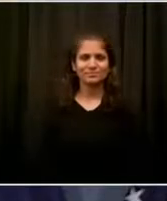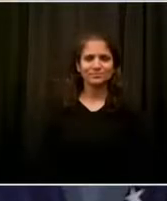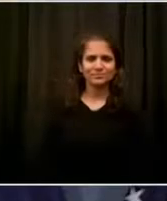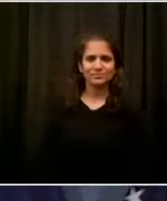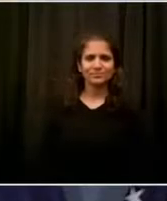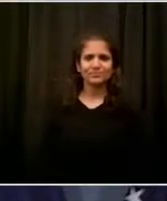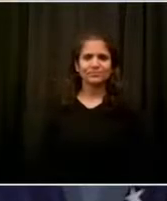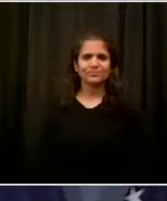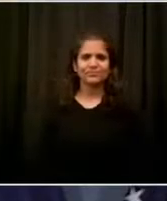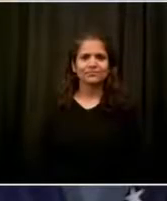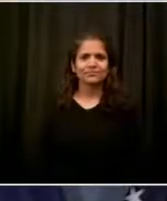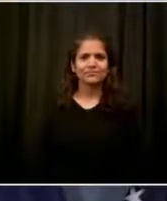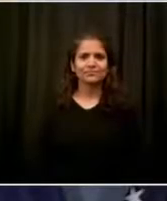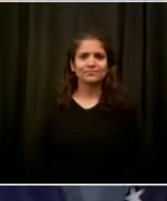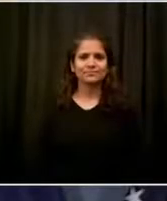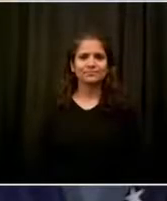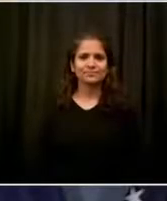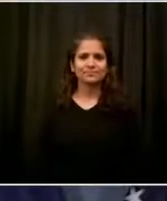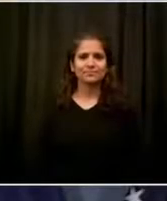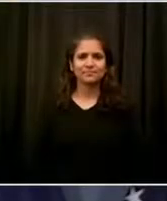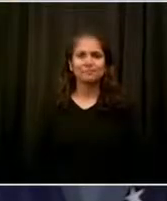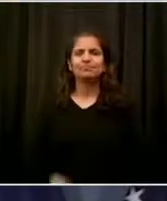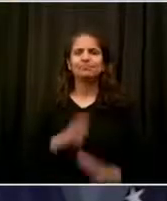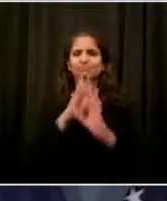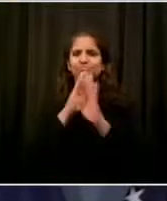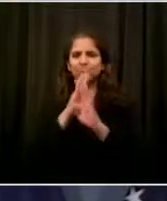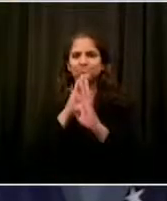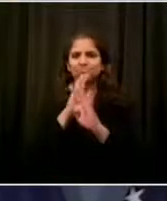Nuestra misión es esta.